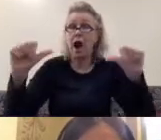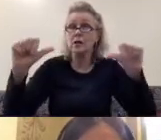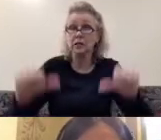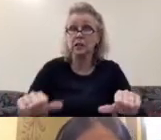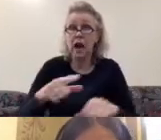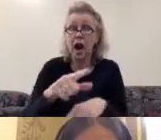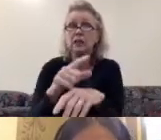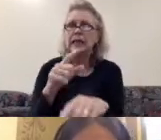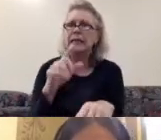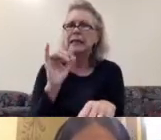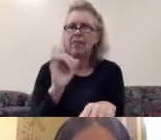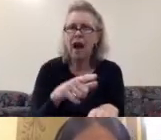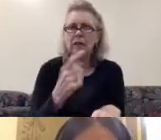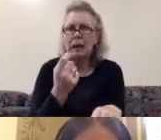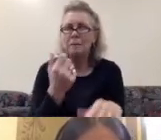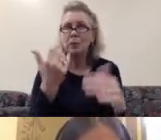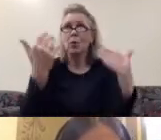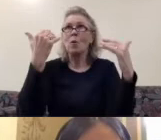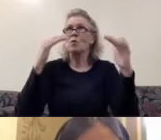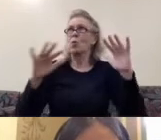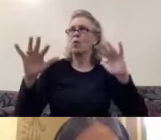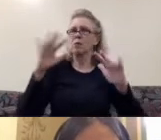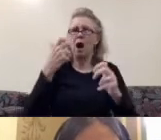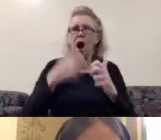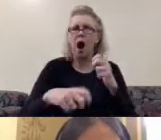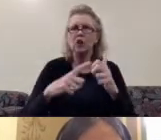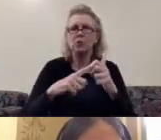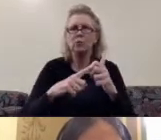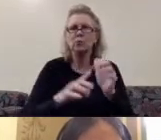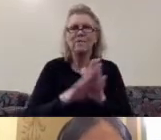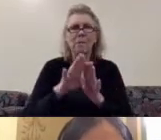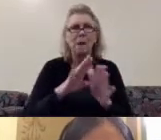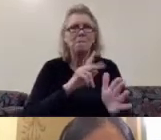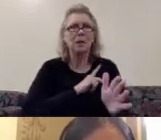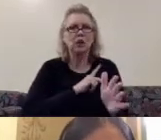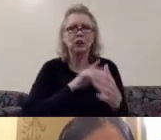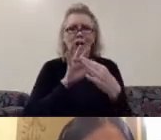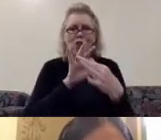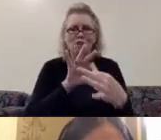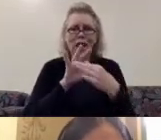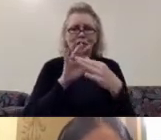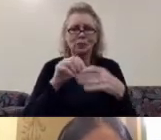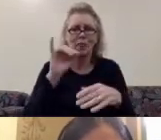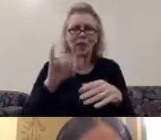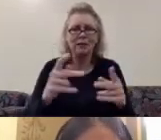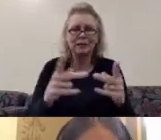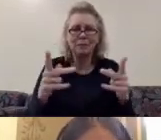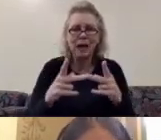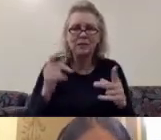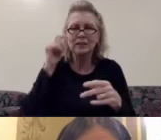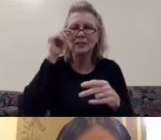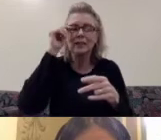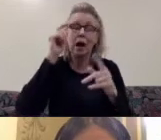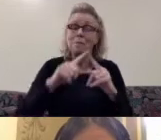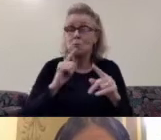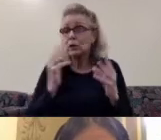is a bit overwhelming and it was difficult to create a personal relation with the architectonical space. But in the other hand, it was a beautiful